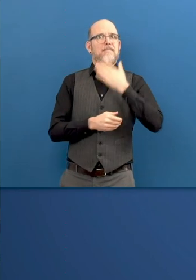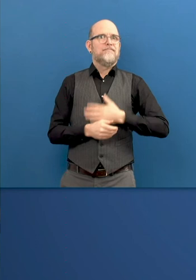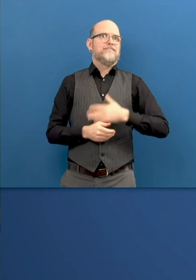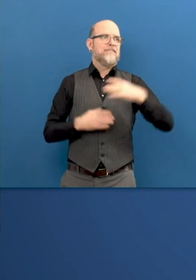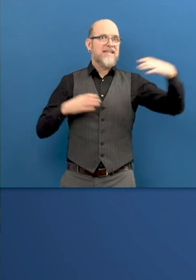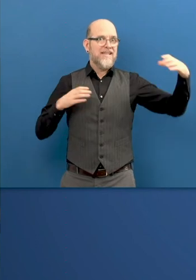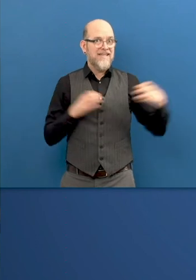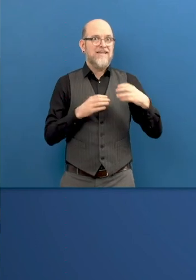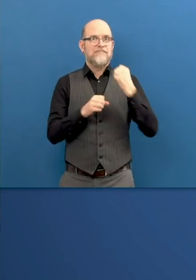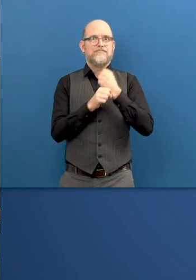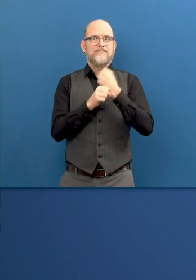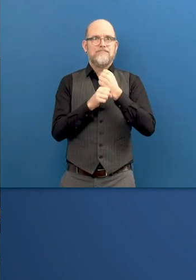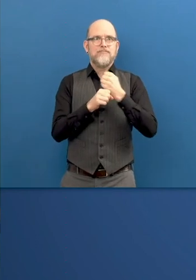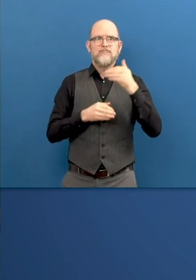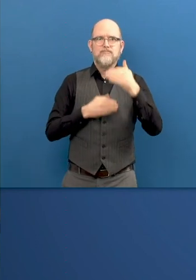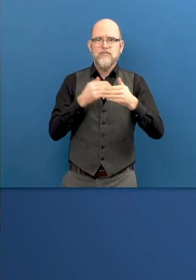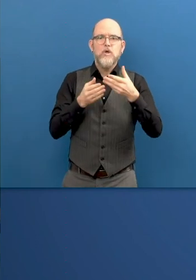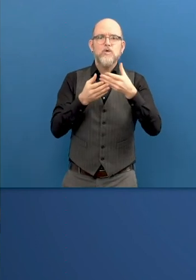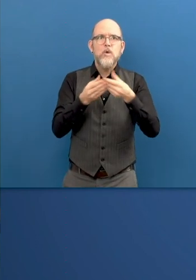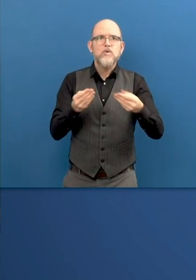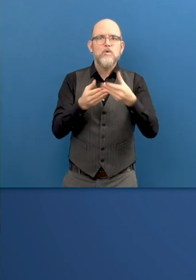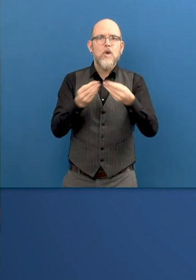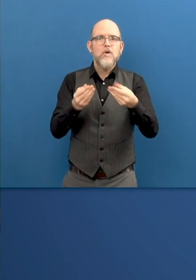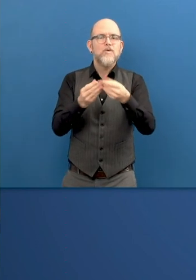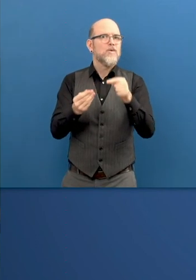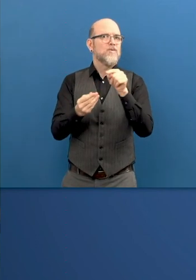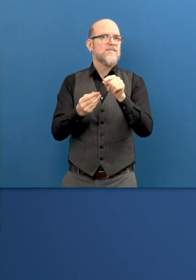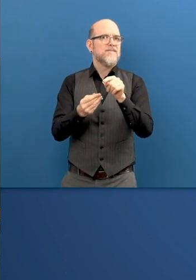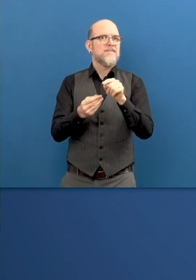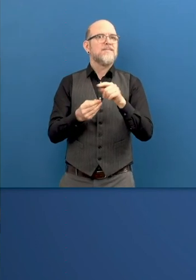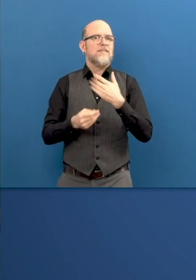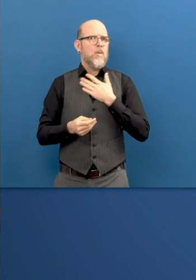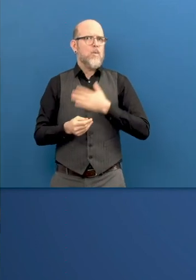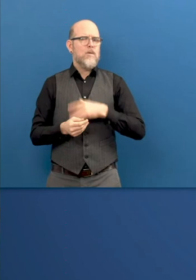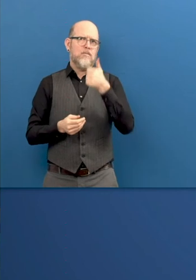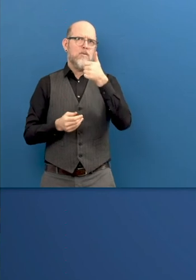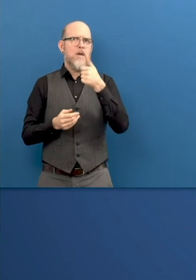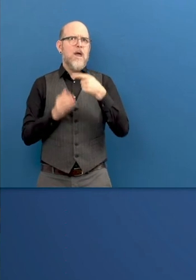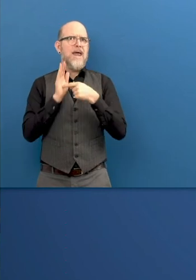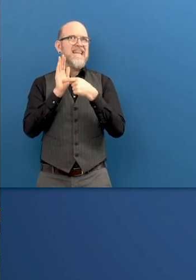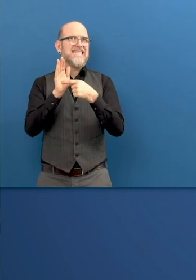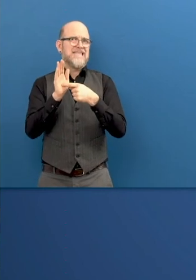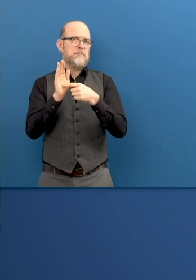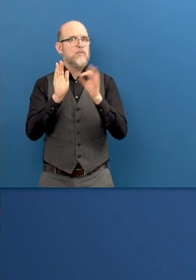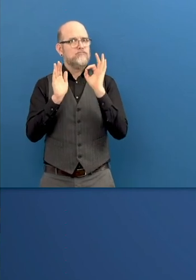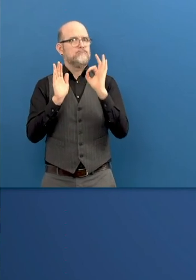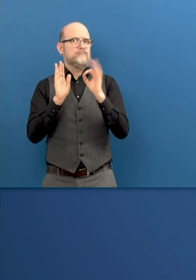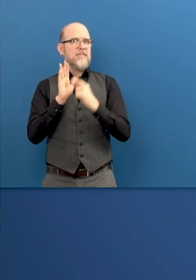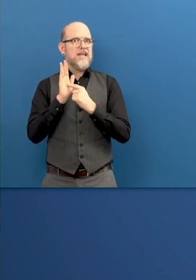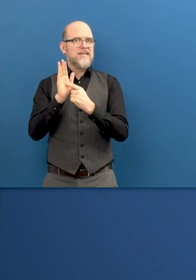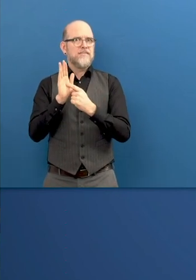the results of the partnership that Microsoft, in this case, is